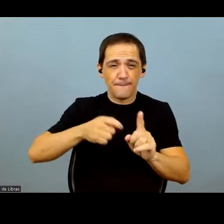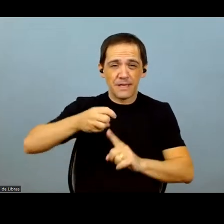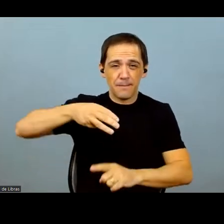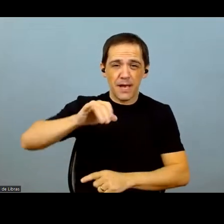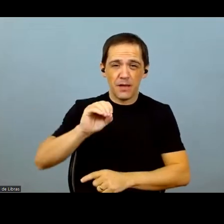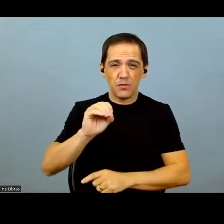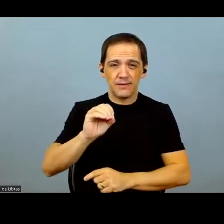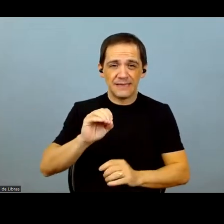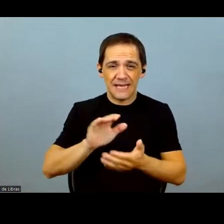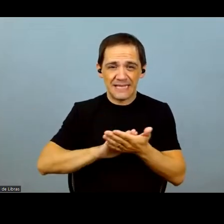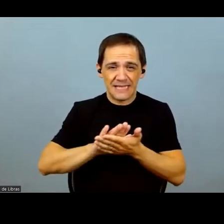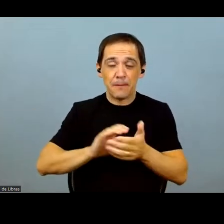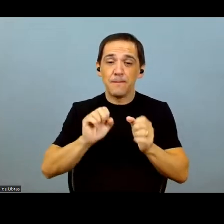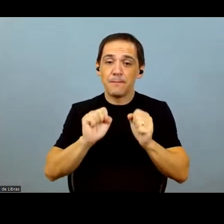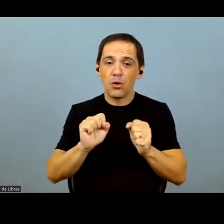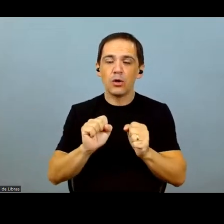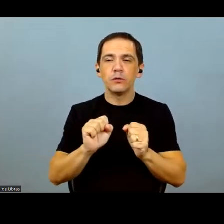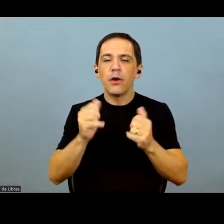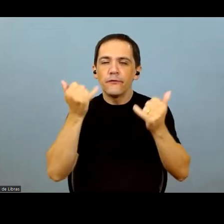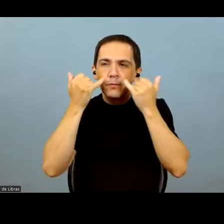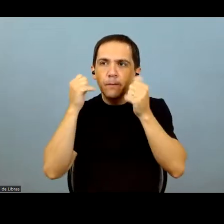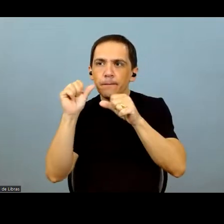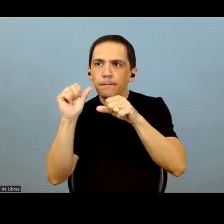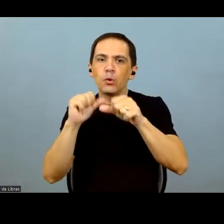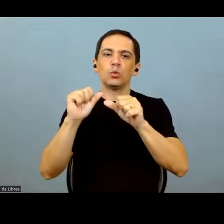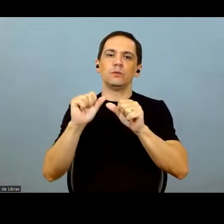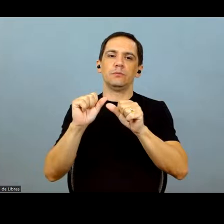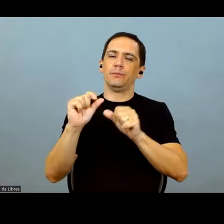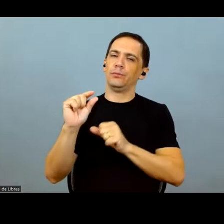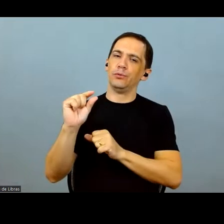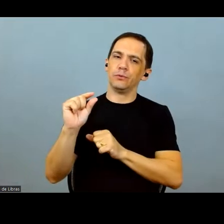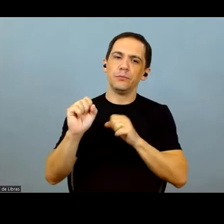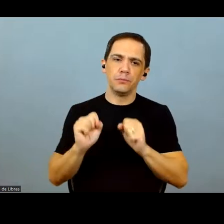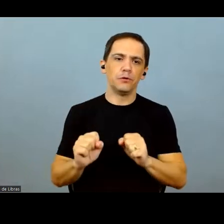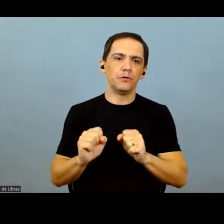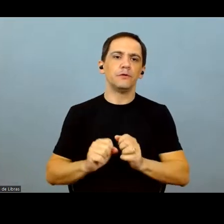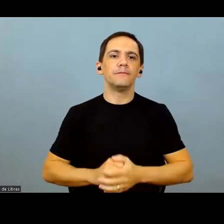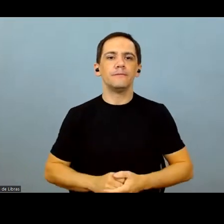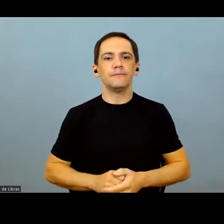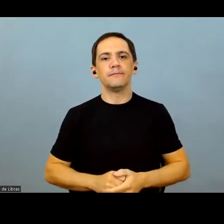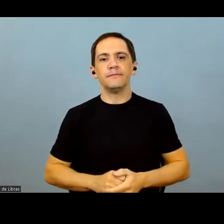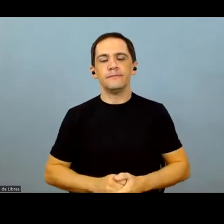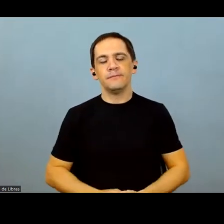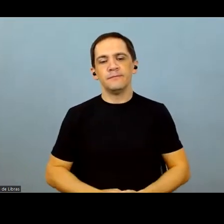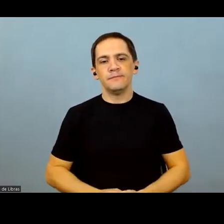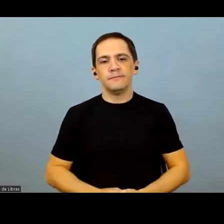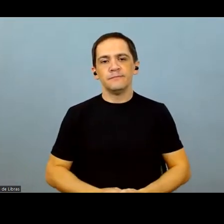in May, then maybe you will have to adjust yield.